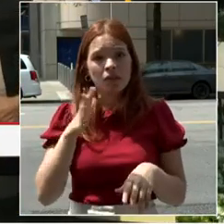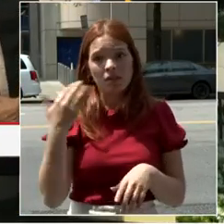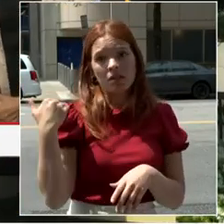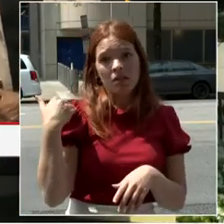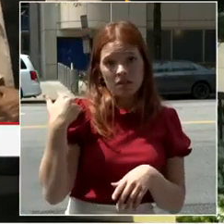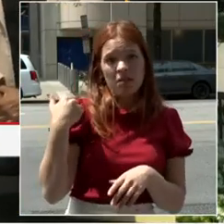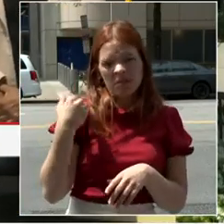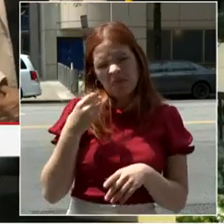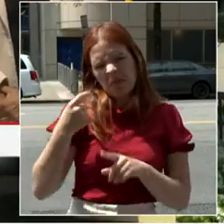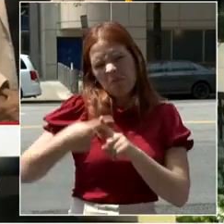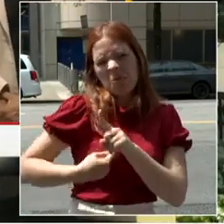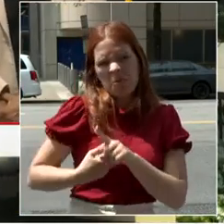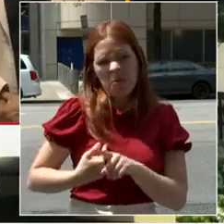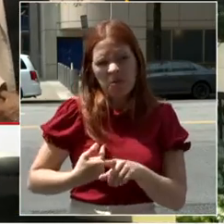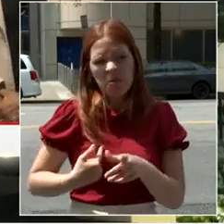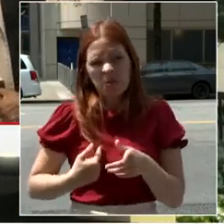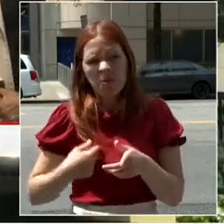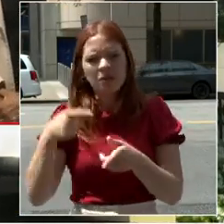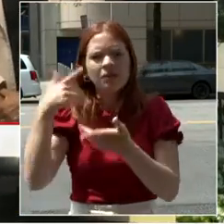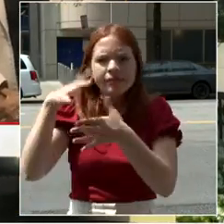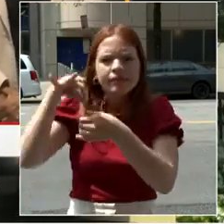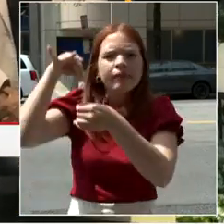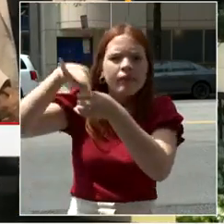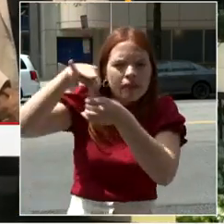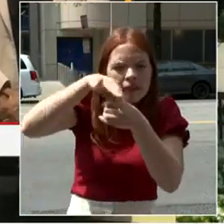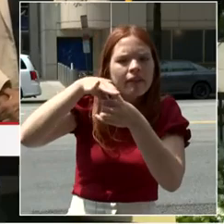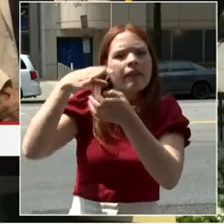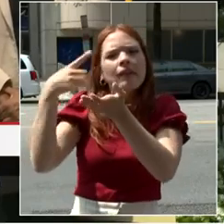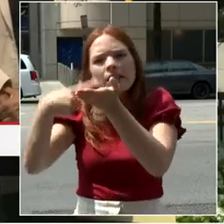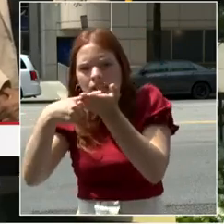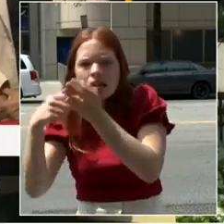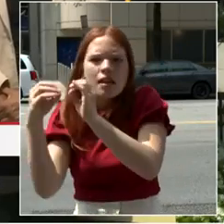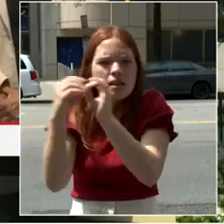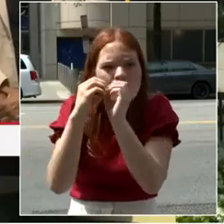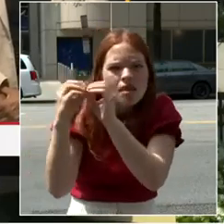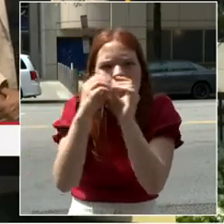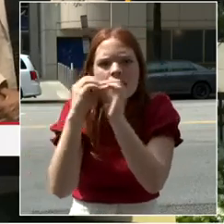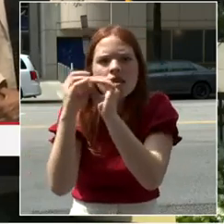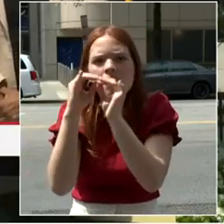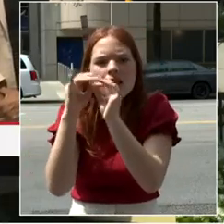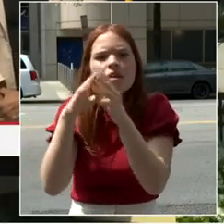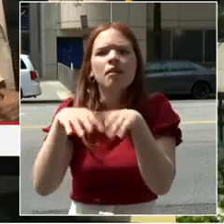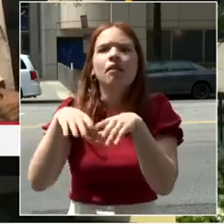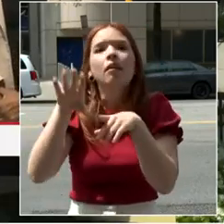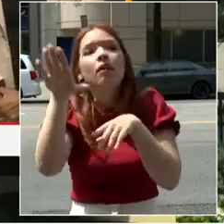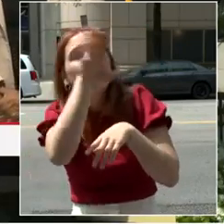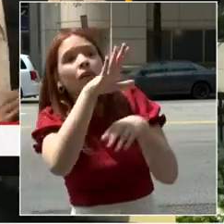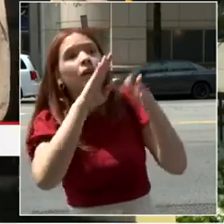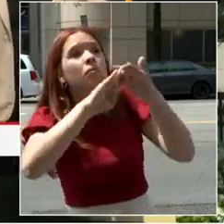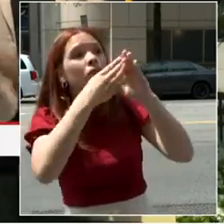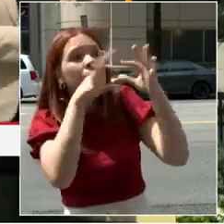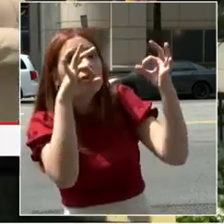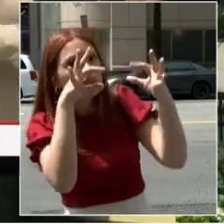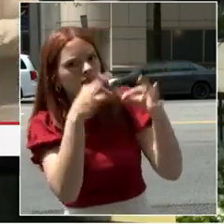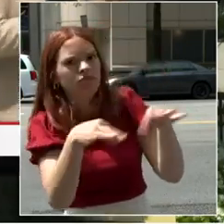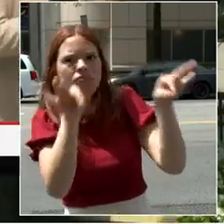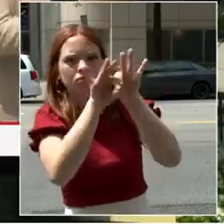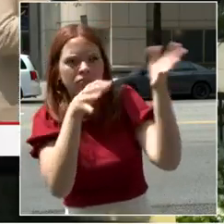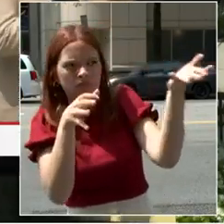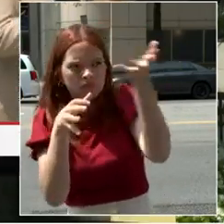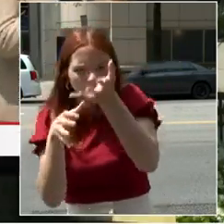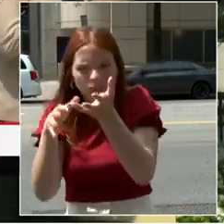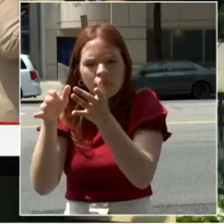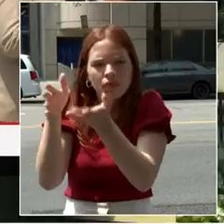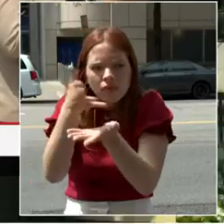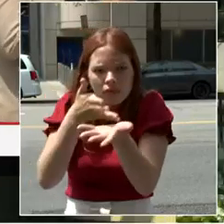vote, and it's going to reflect, I think, a lot of the input that you all have provided to us to make that happen. So you should give yourselves a round of applause. I'm looking out here, I